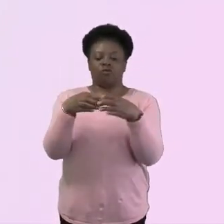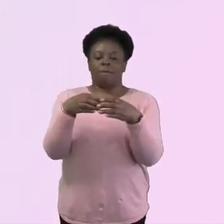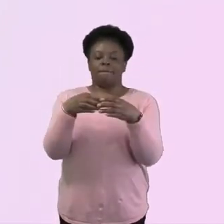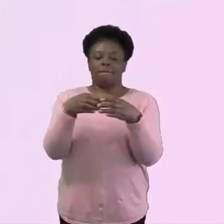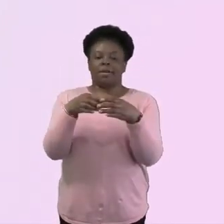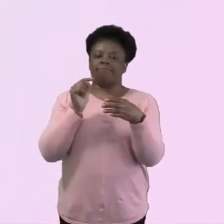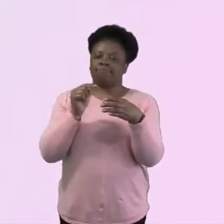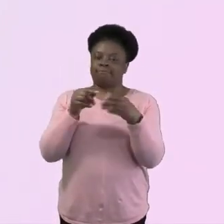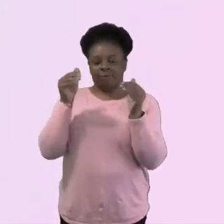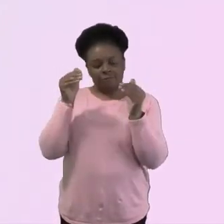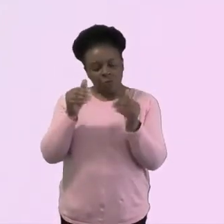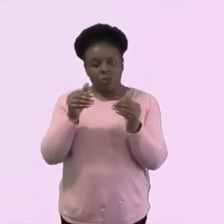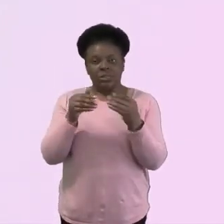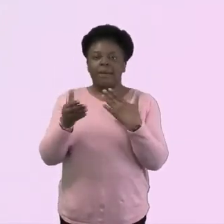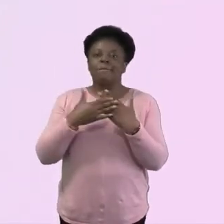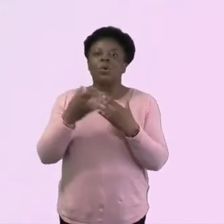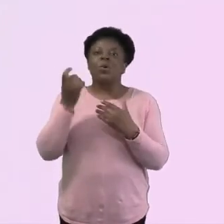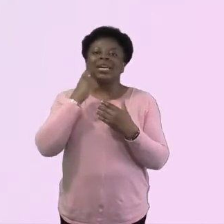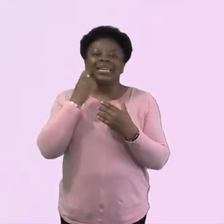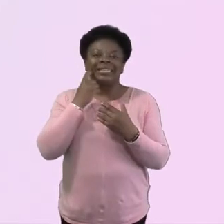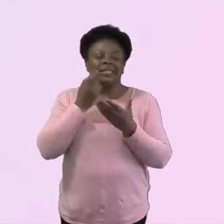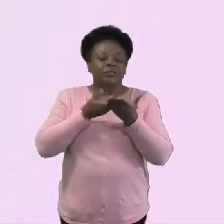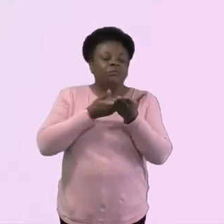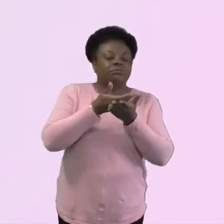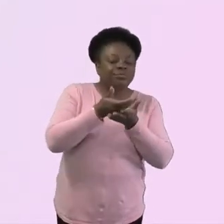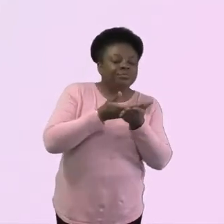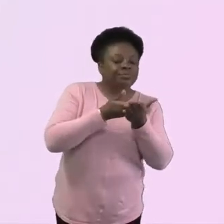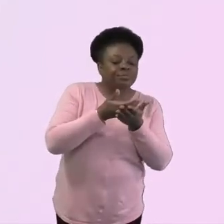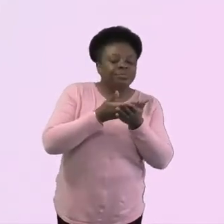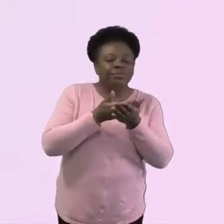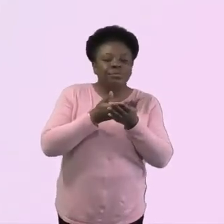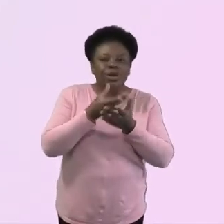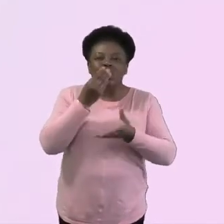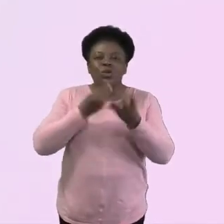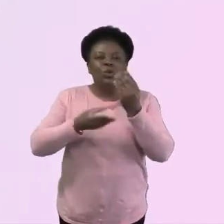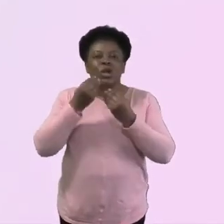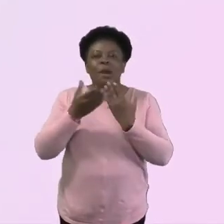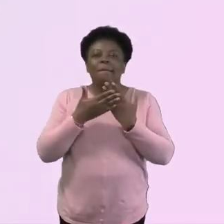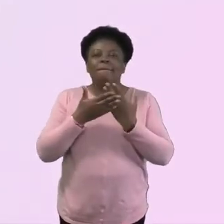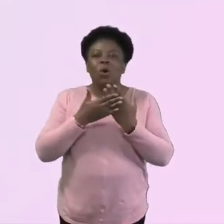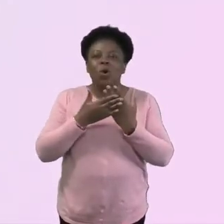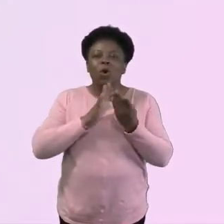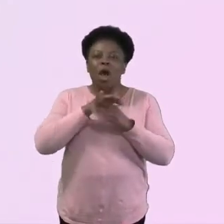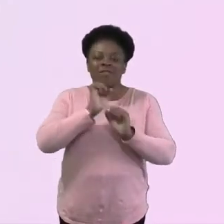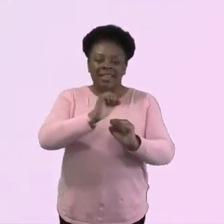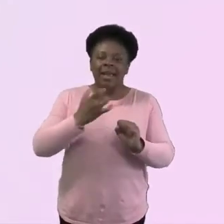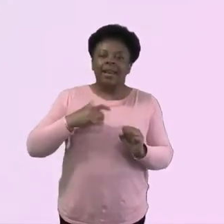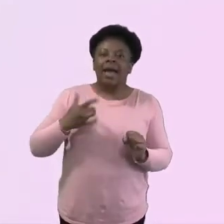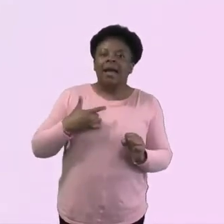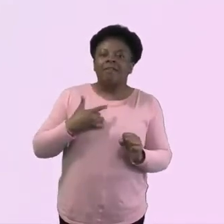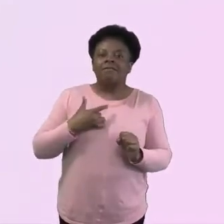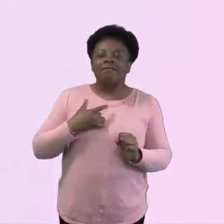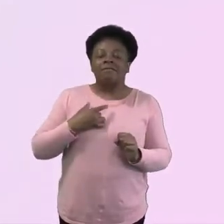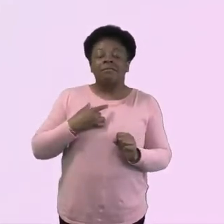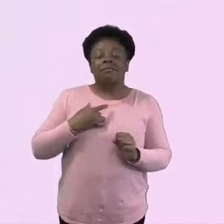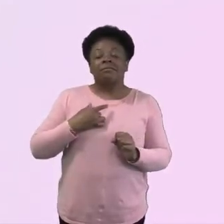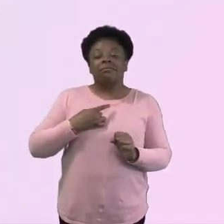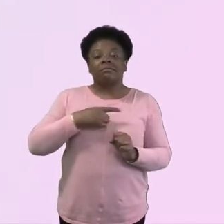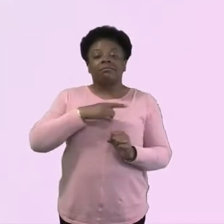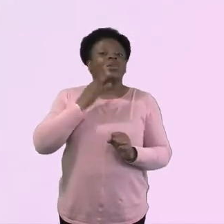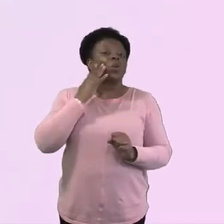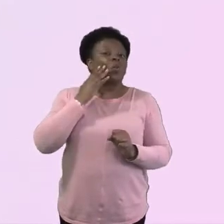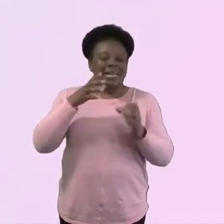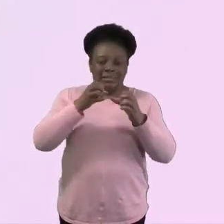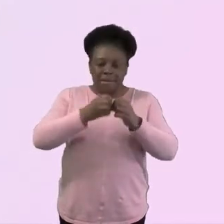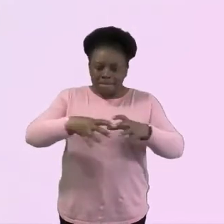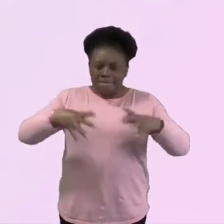as a smaller group, it's easier to get to know them better. It's easier to, for those, they're not quite a big personalities or voices to be heard. So I think